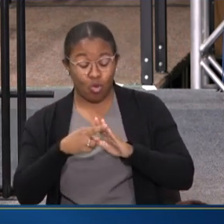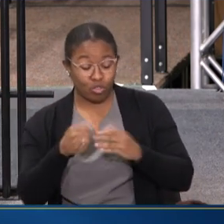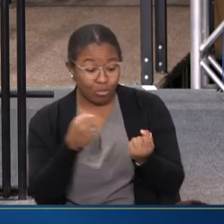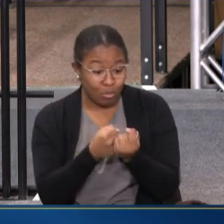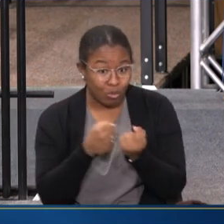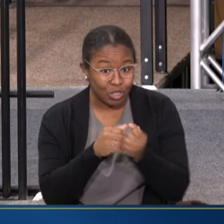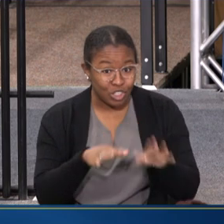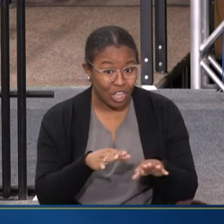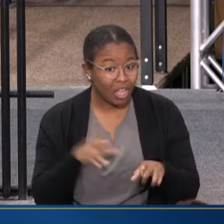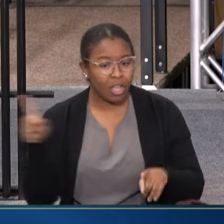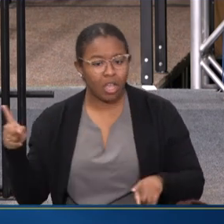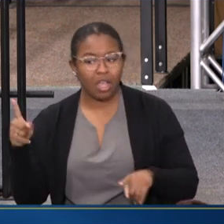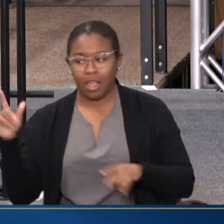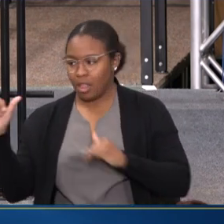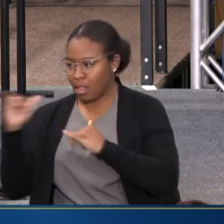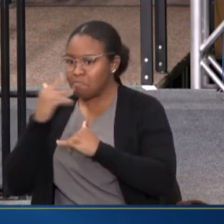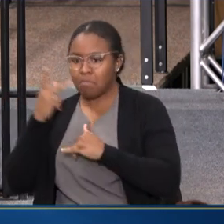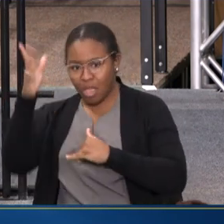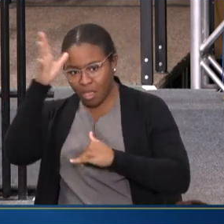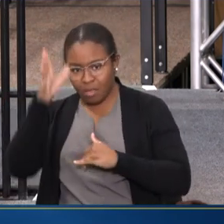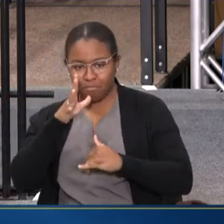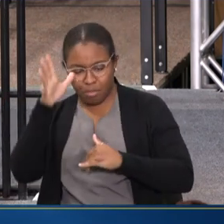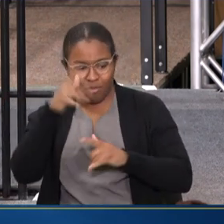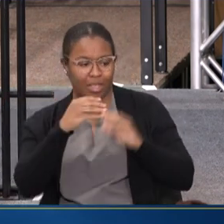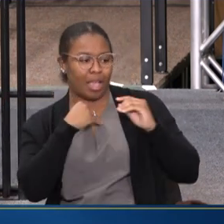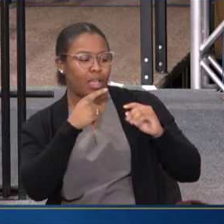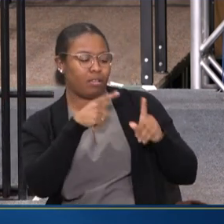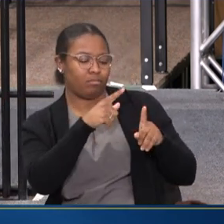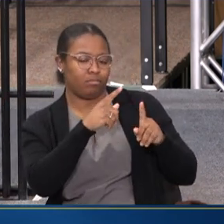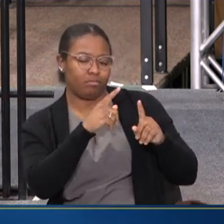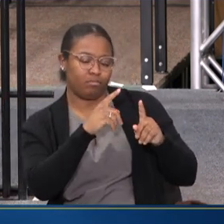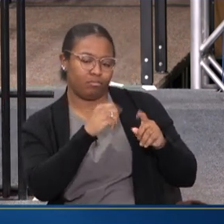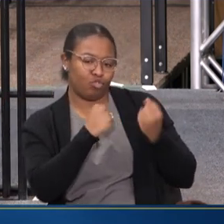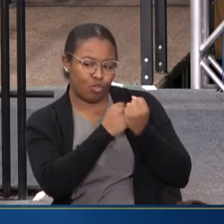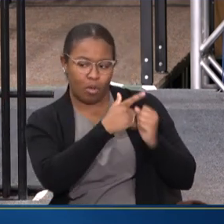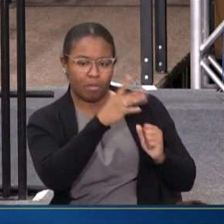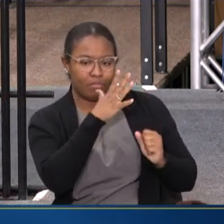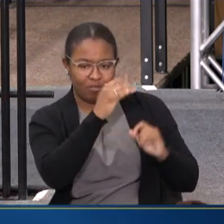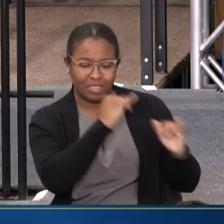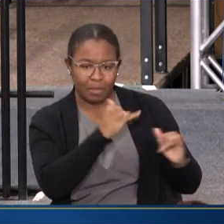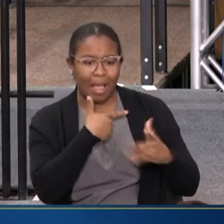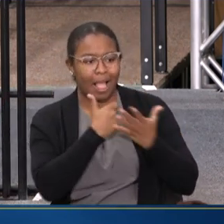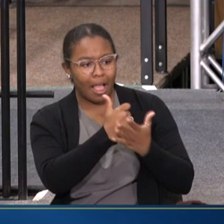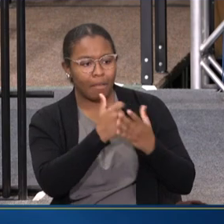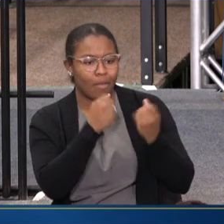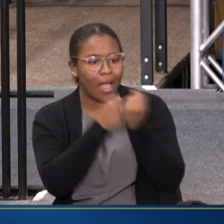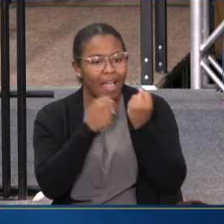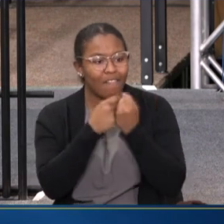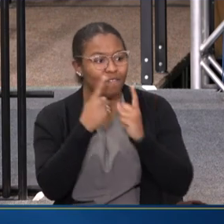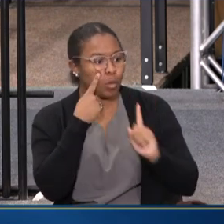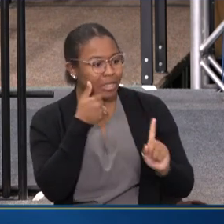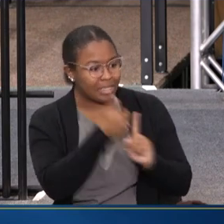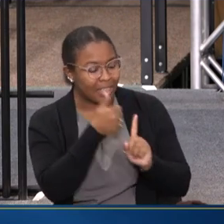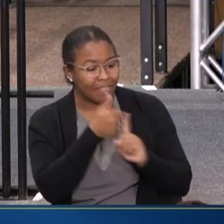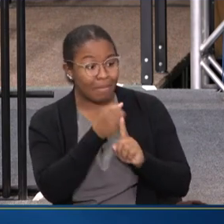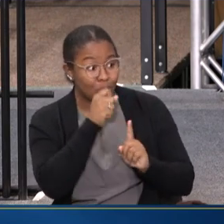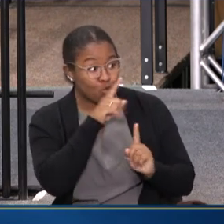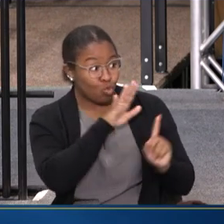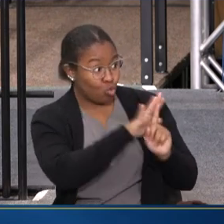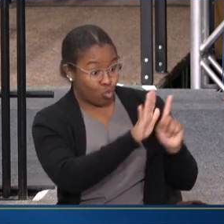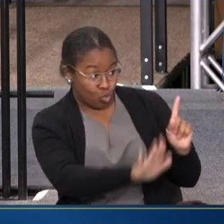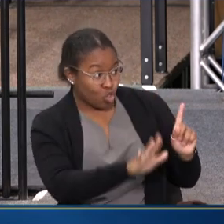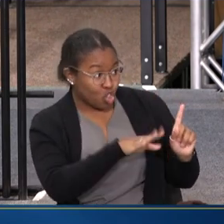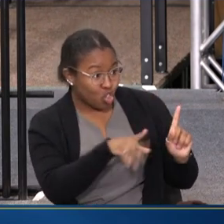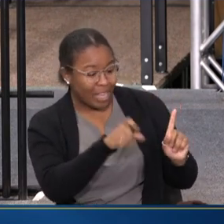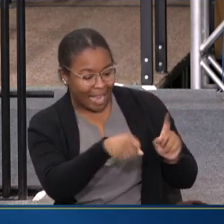PARENTS, TO HELP THEM NAVIGATE THE SYSTEM OF CARE, AND TO HELP THEM ADVOCATE FOR THEMSELVES TO MAKE SURE THAT THEIR CHILDREN ARE